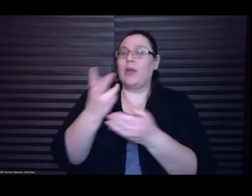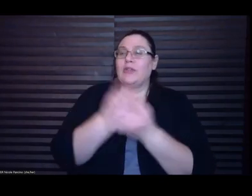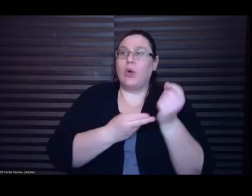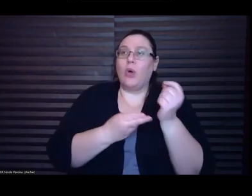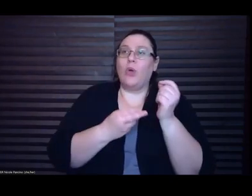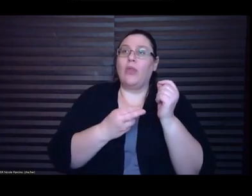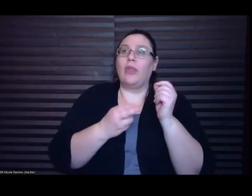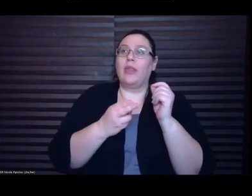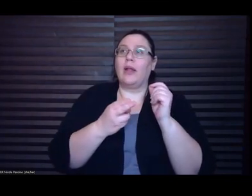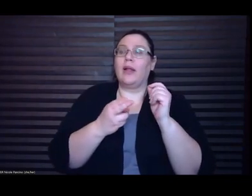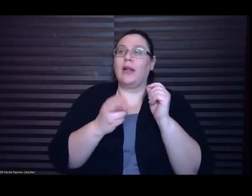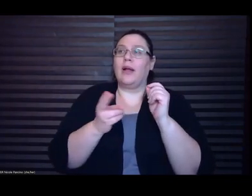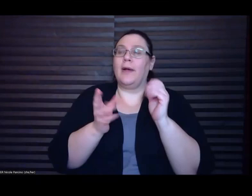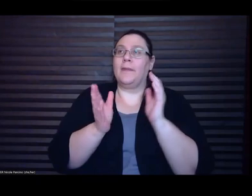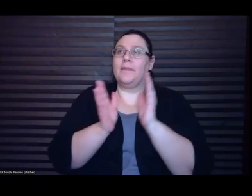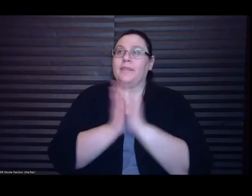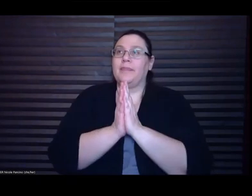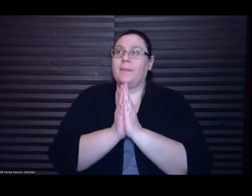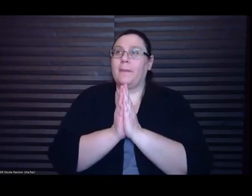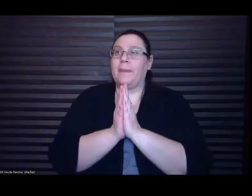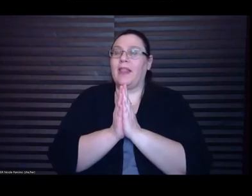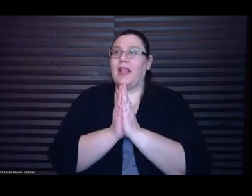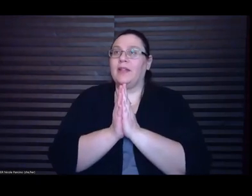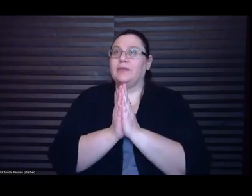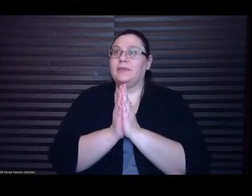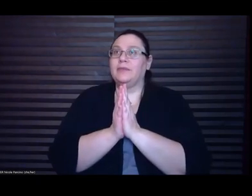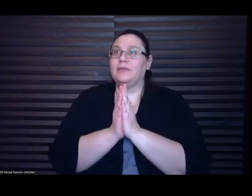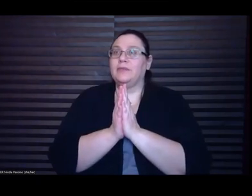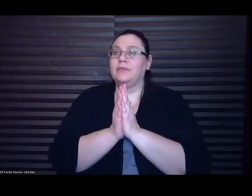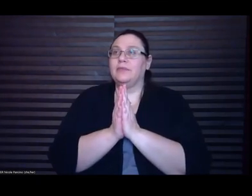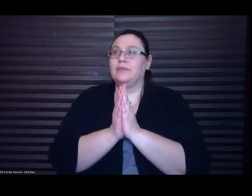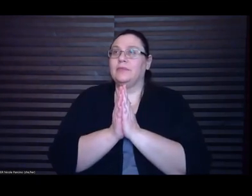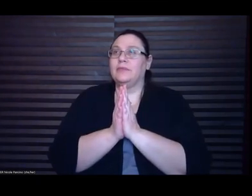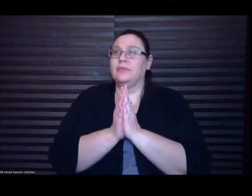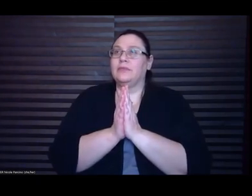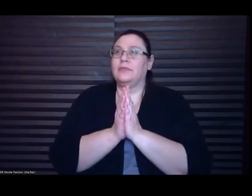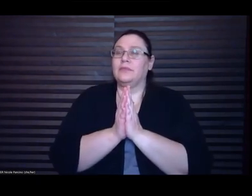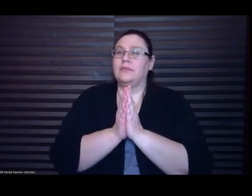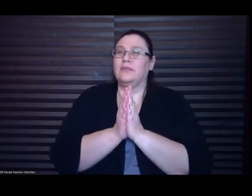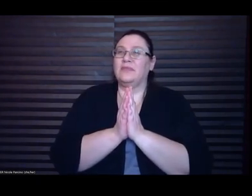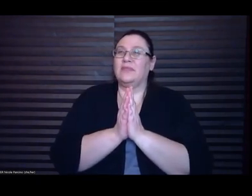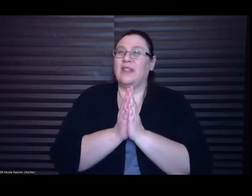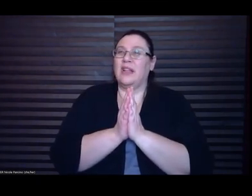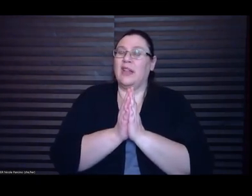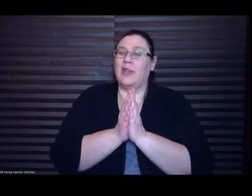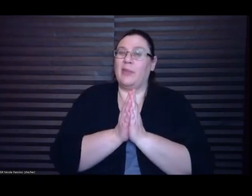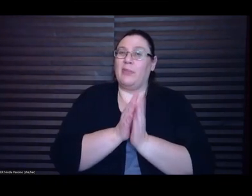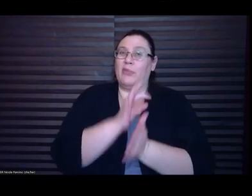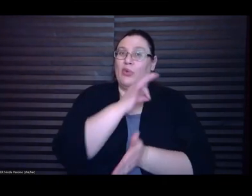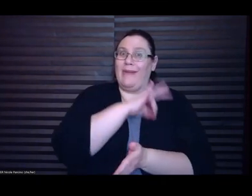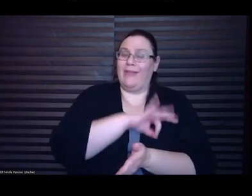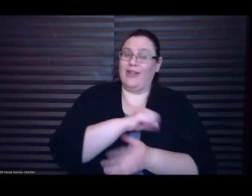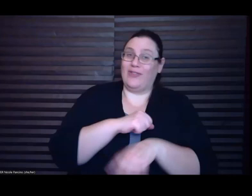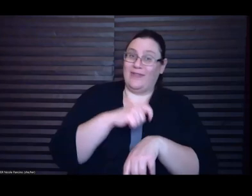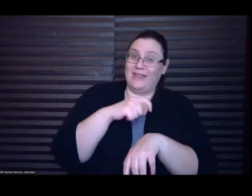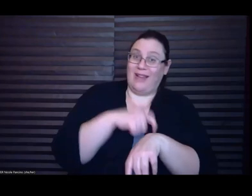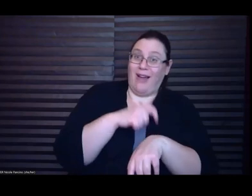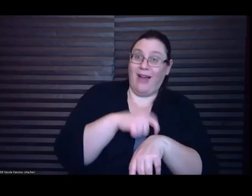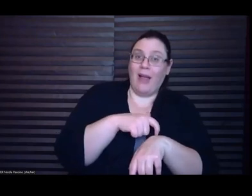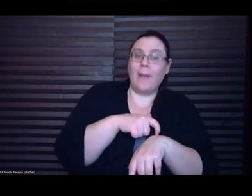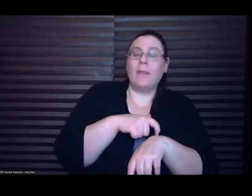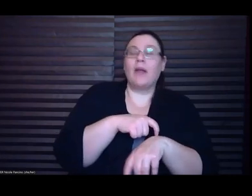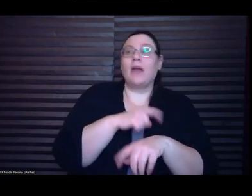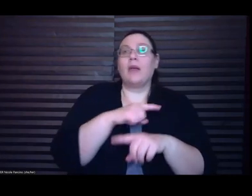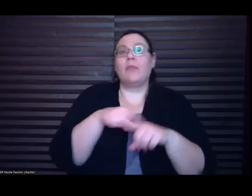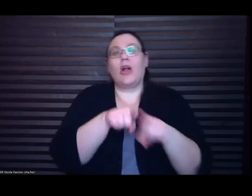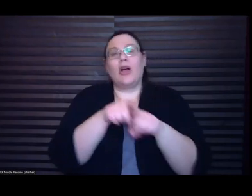kind of privilege of time but also the fact of having work out there in the world now I think it just sort of it